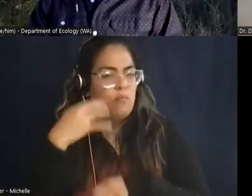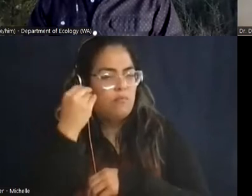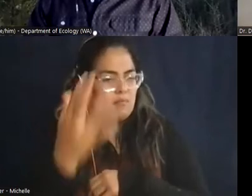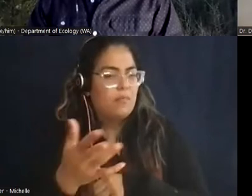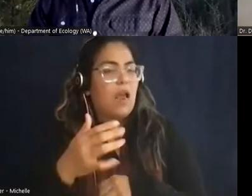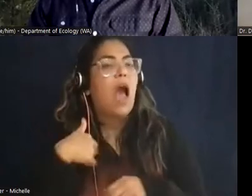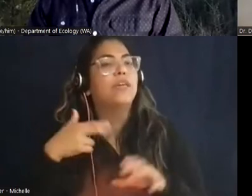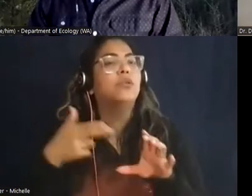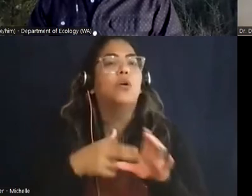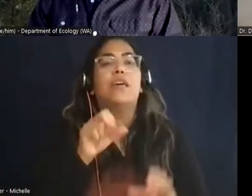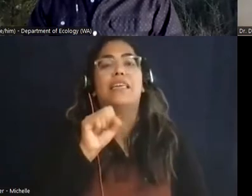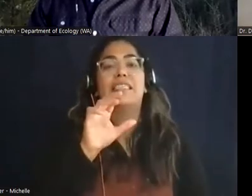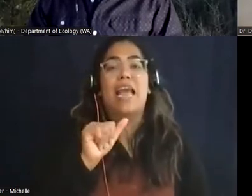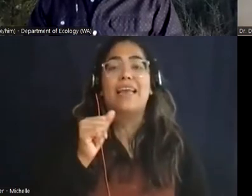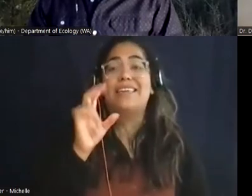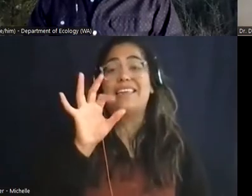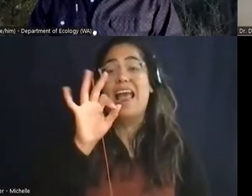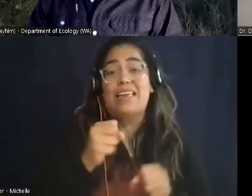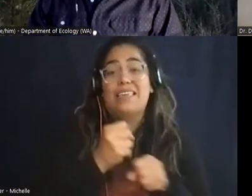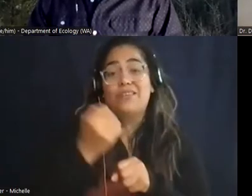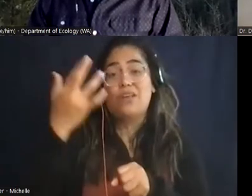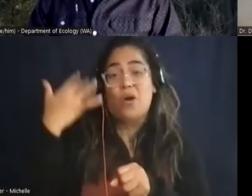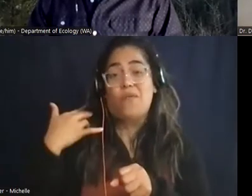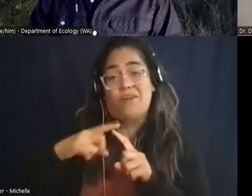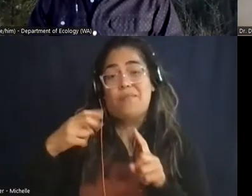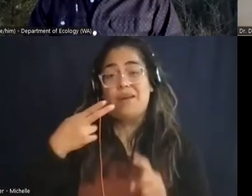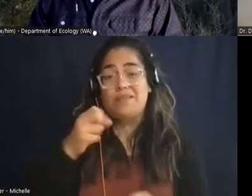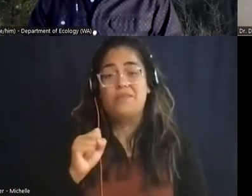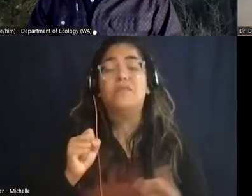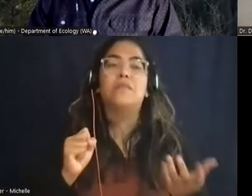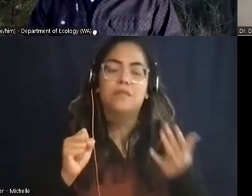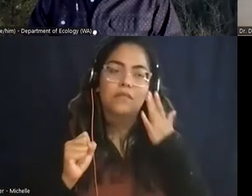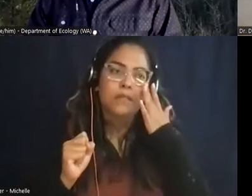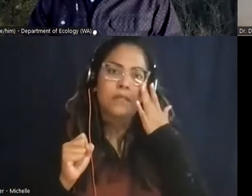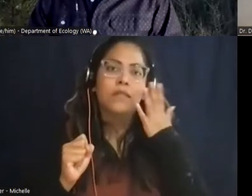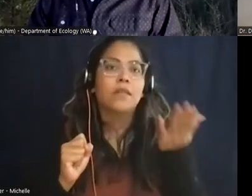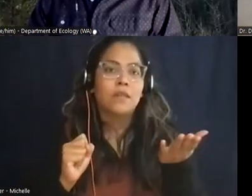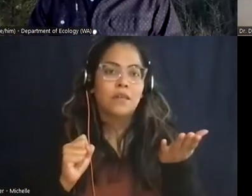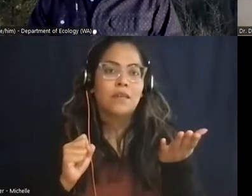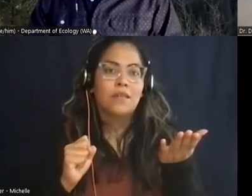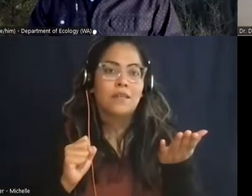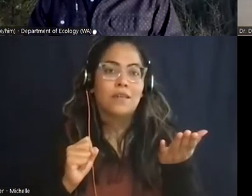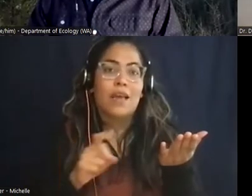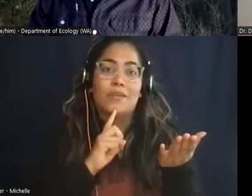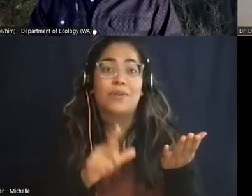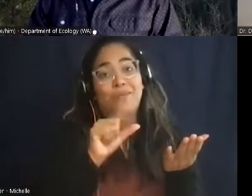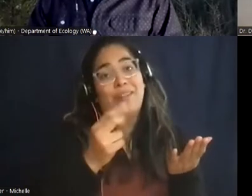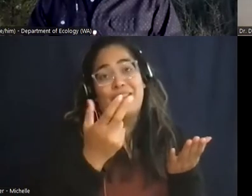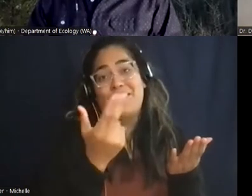the sva nine years ago in high school which if i need to put on a timeline it was in 2013.